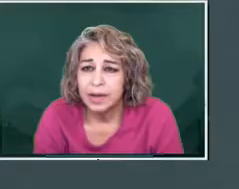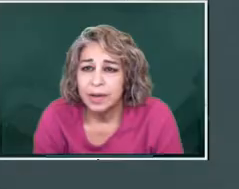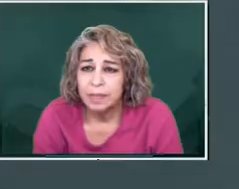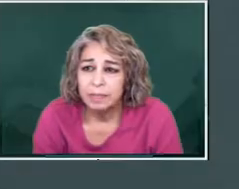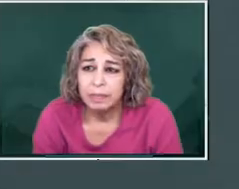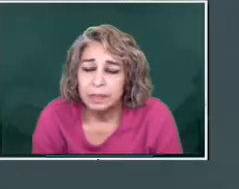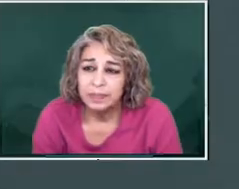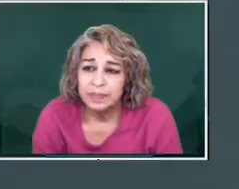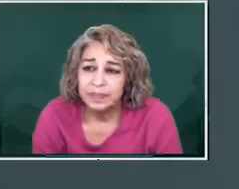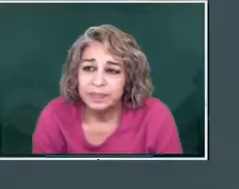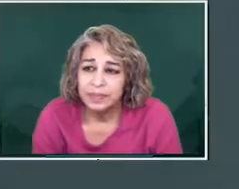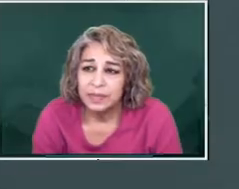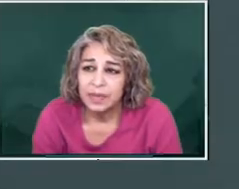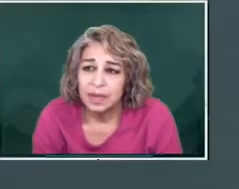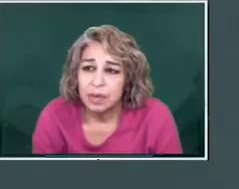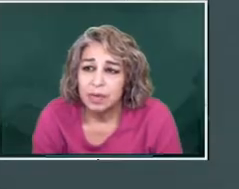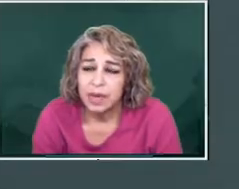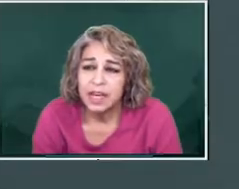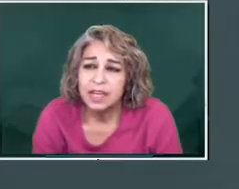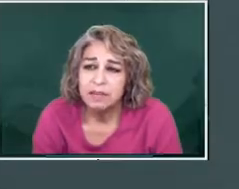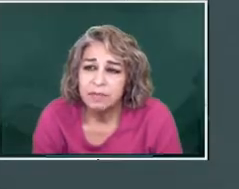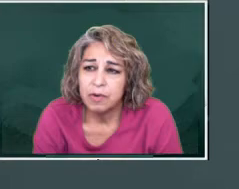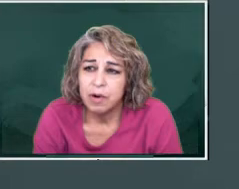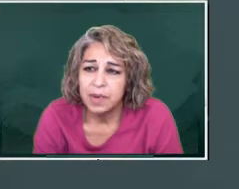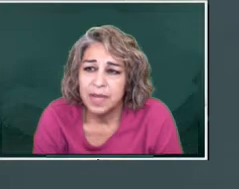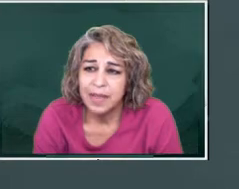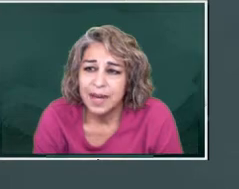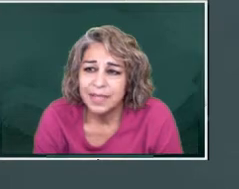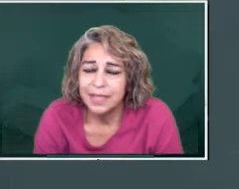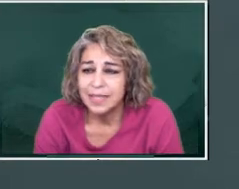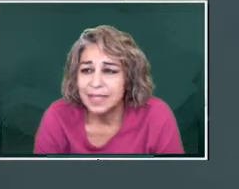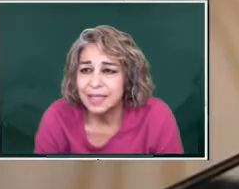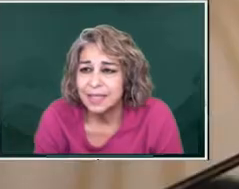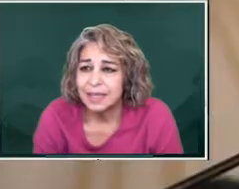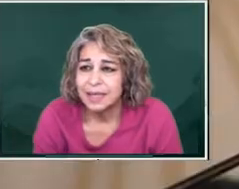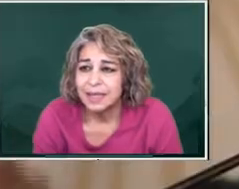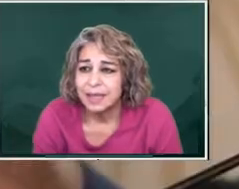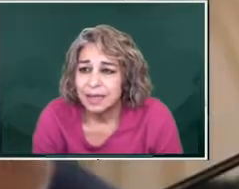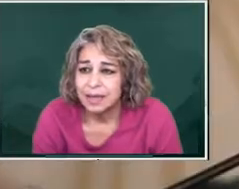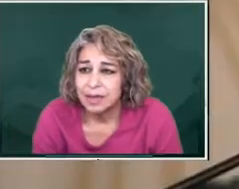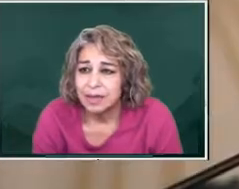inconformity that exists